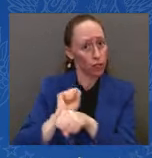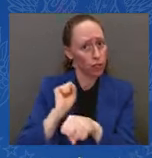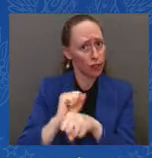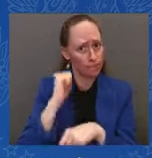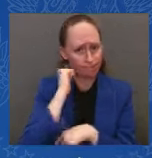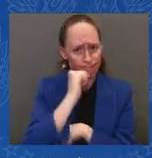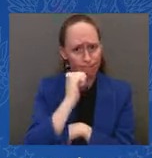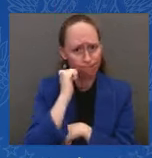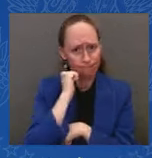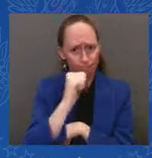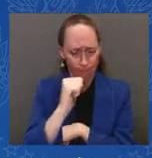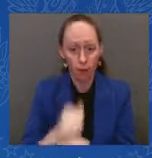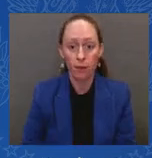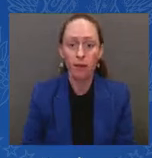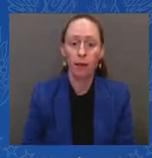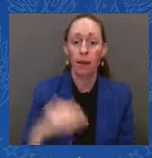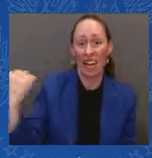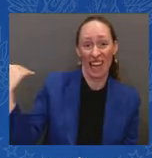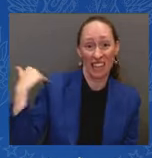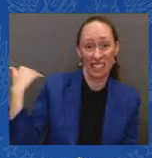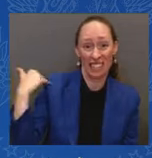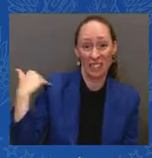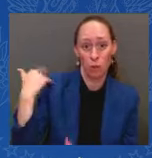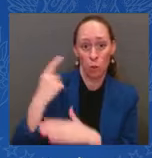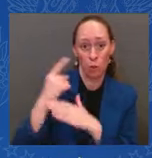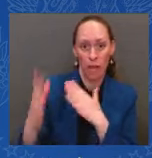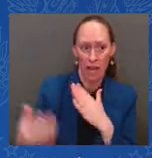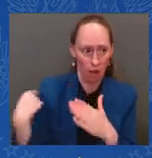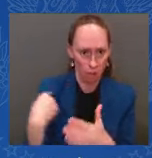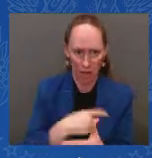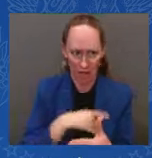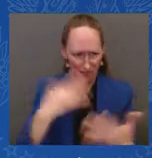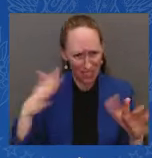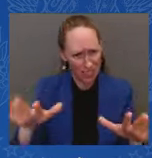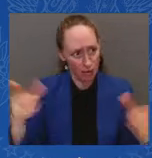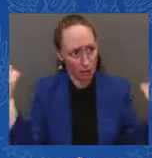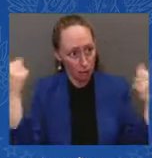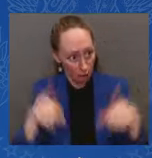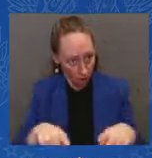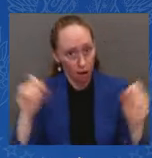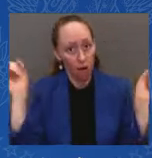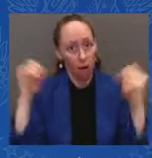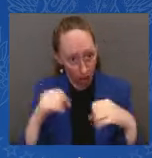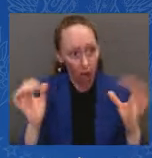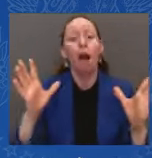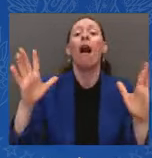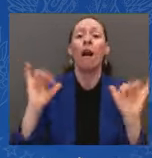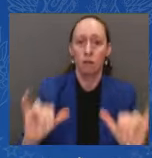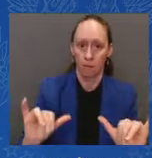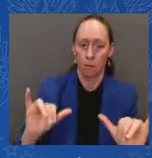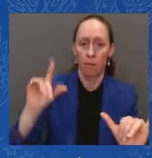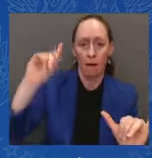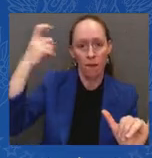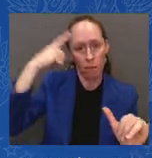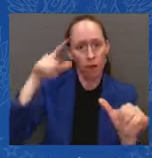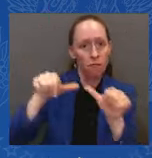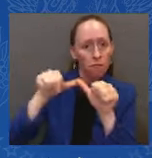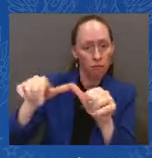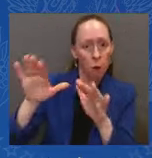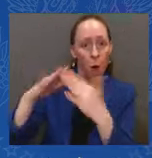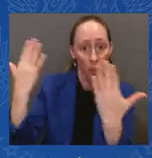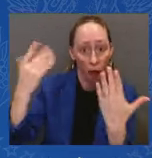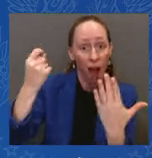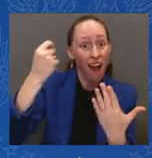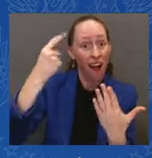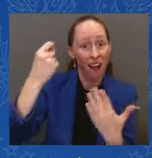weekend. Funds for government, only another 40 days. We cannot and should not again be faced with